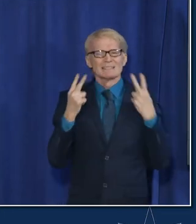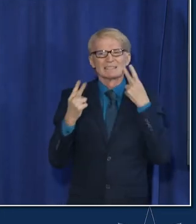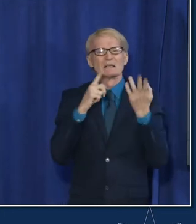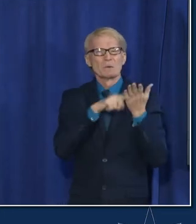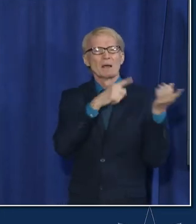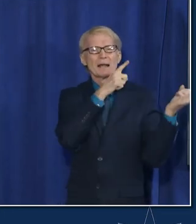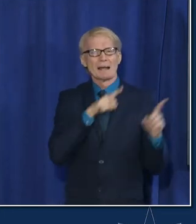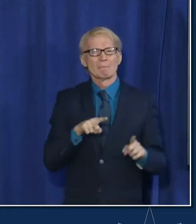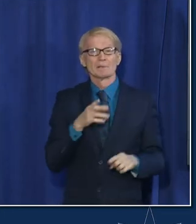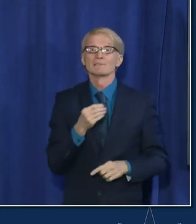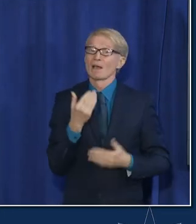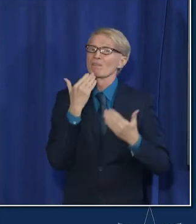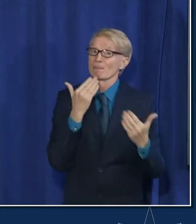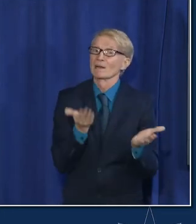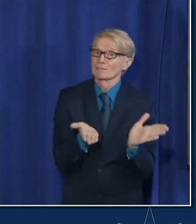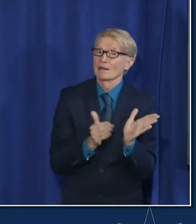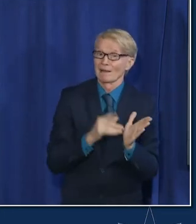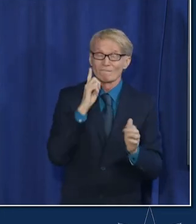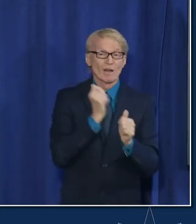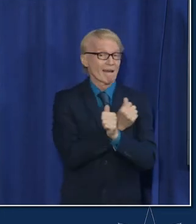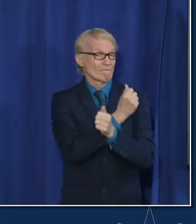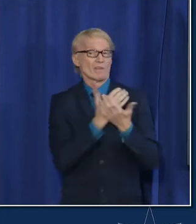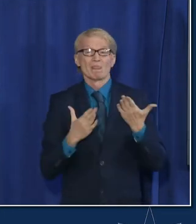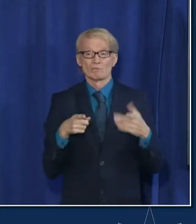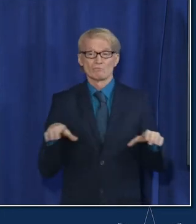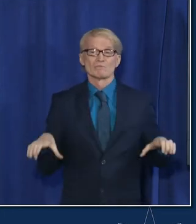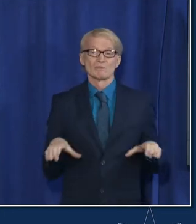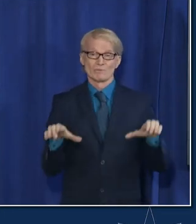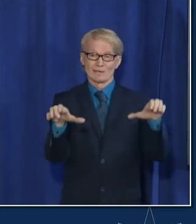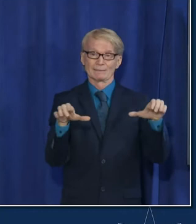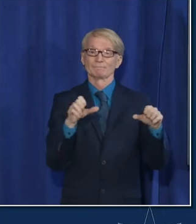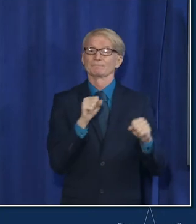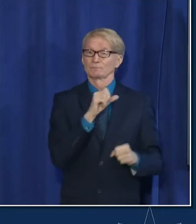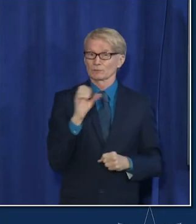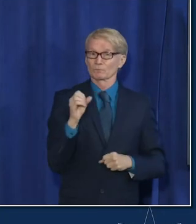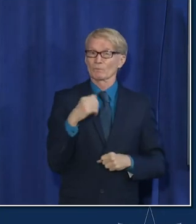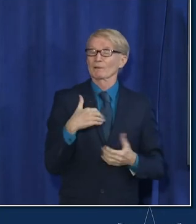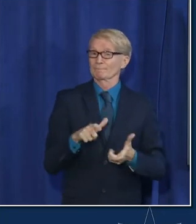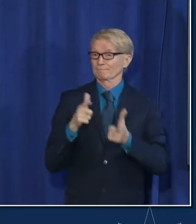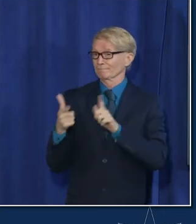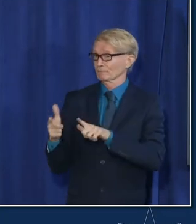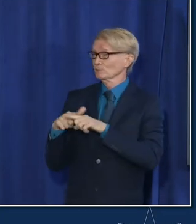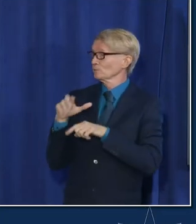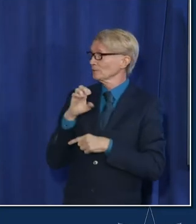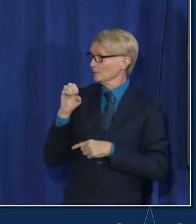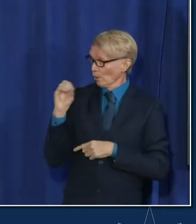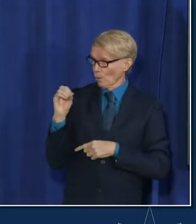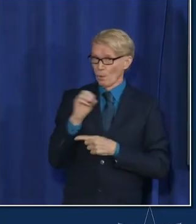and thanks again for everything that you've been doing to get us this far i'll hand it to ceo martinez